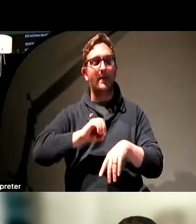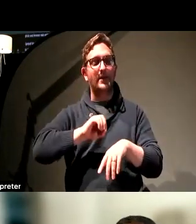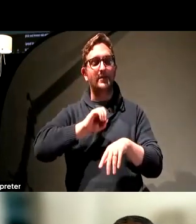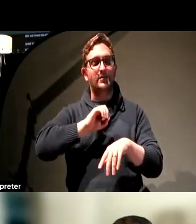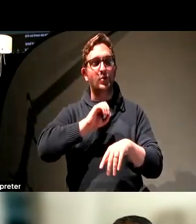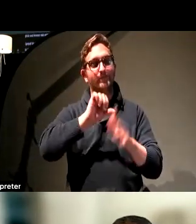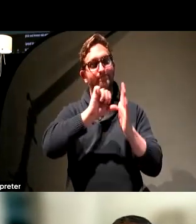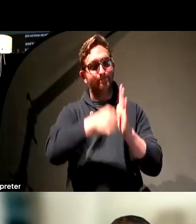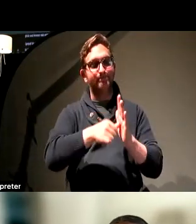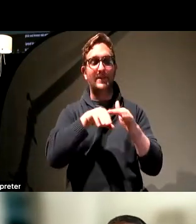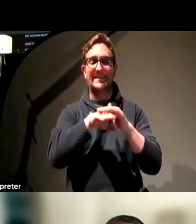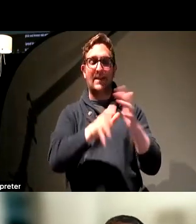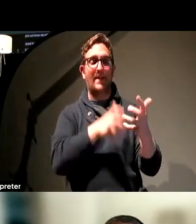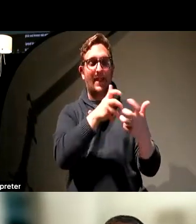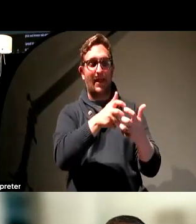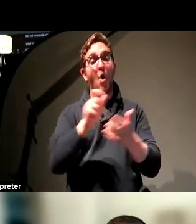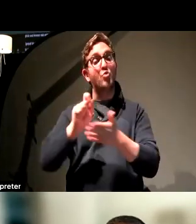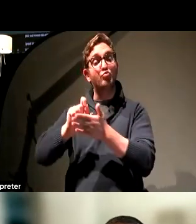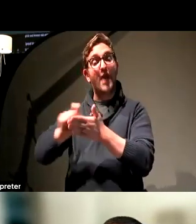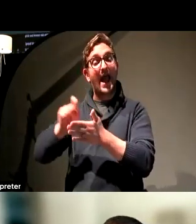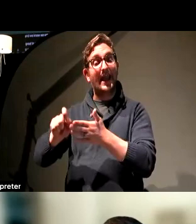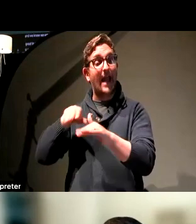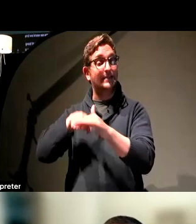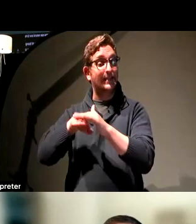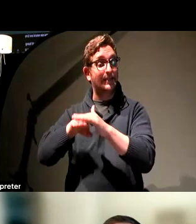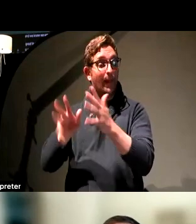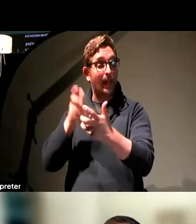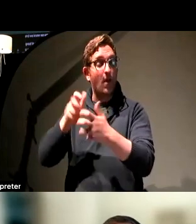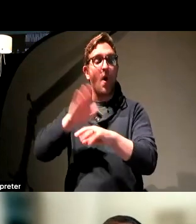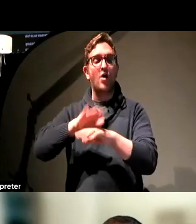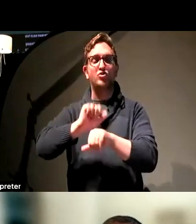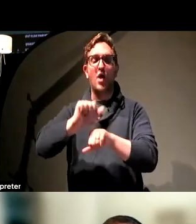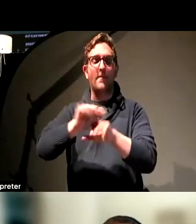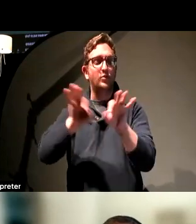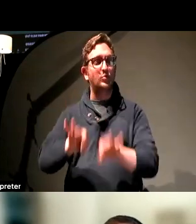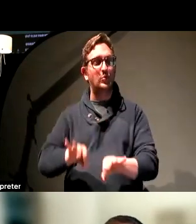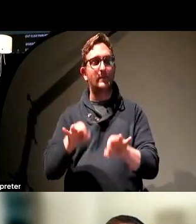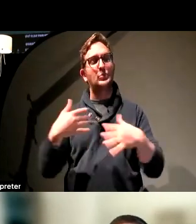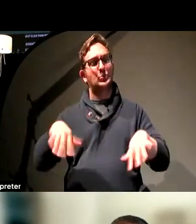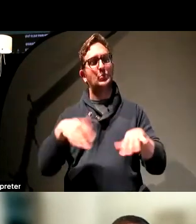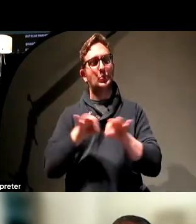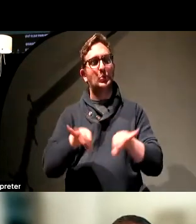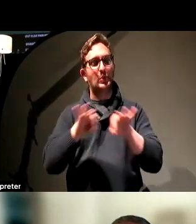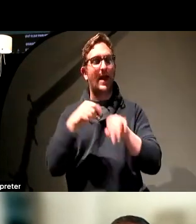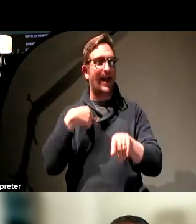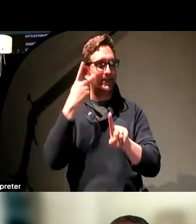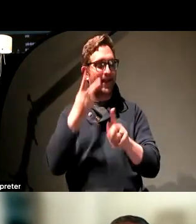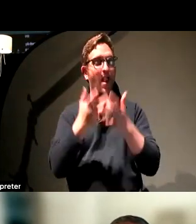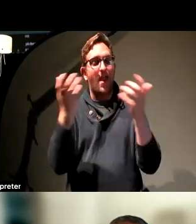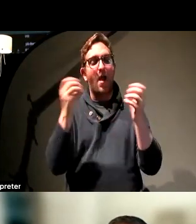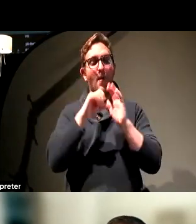writing accessibility into job descriptions for people that aren't just web designers. I've seen a lot more emphasis on accessibility